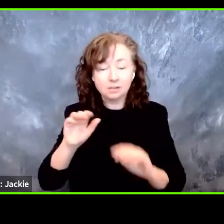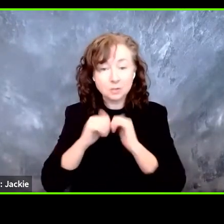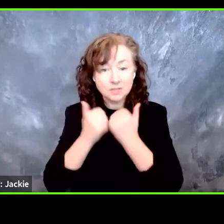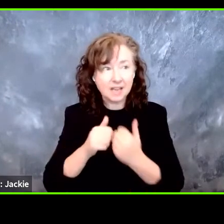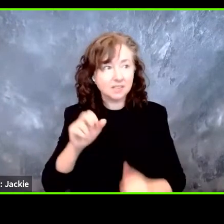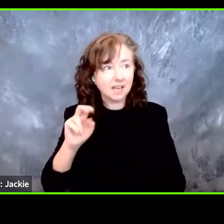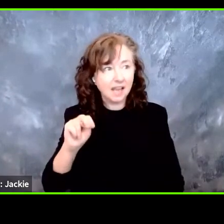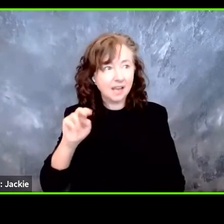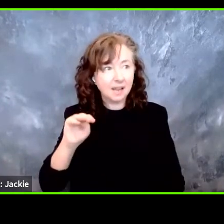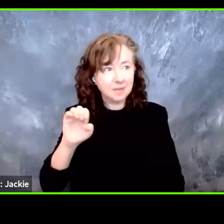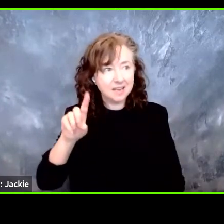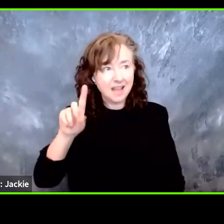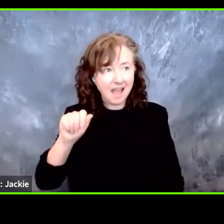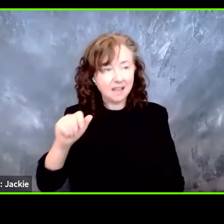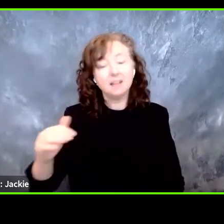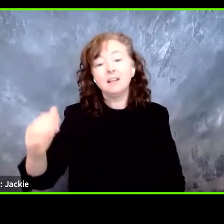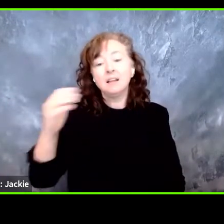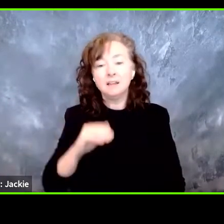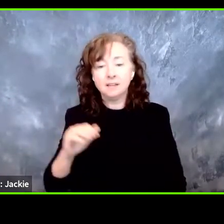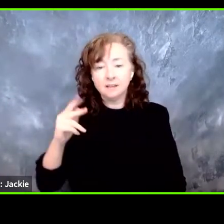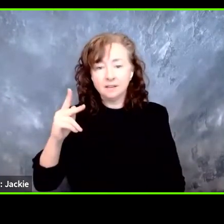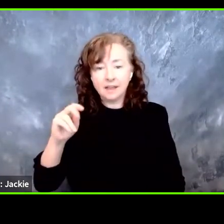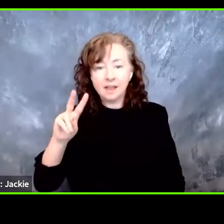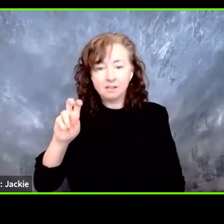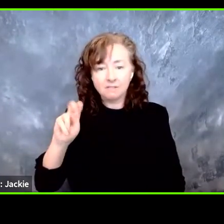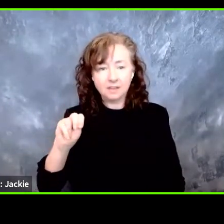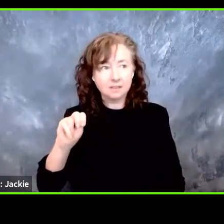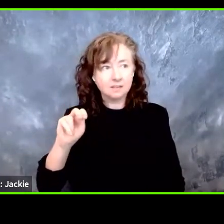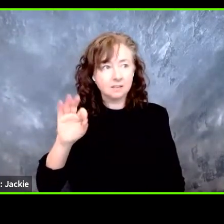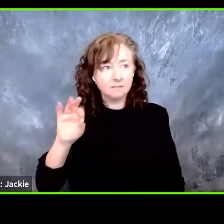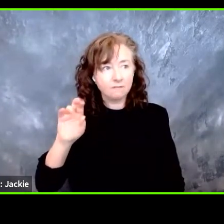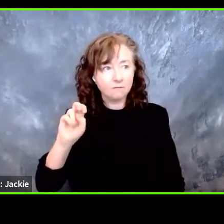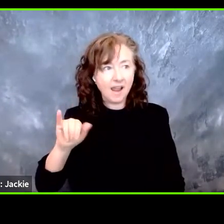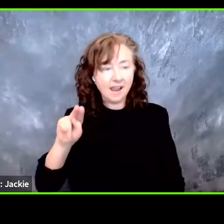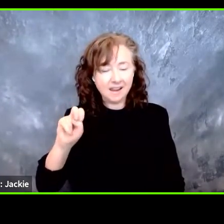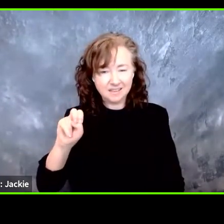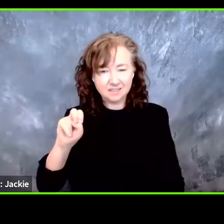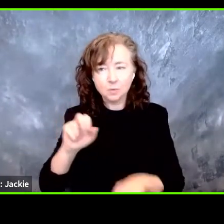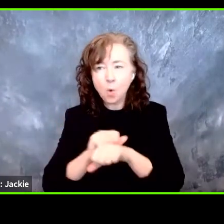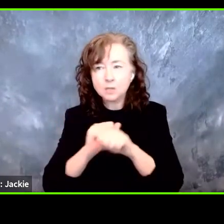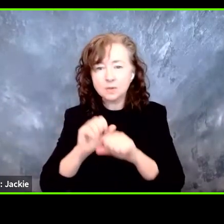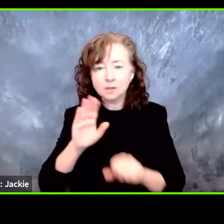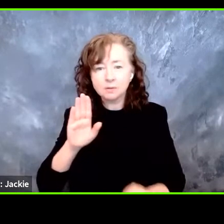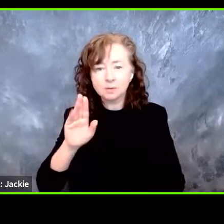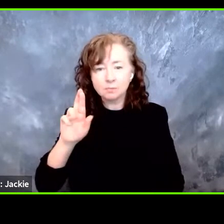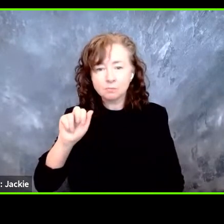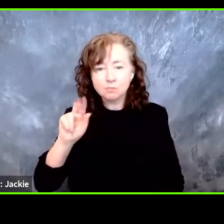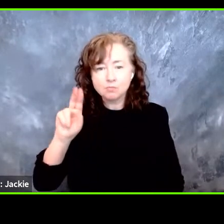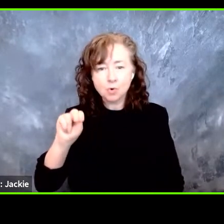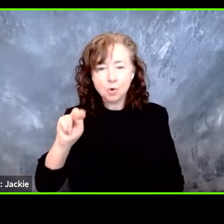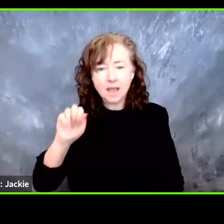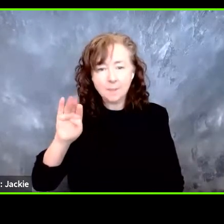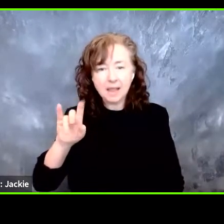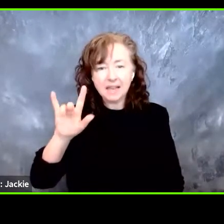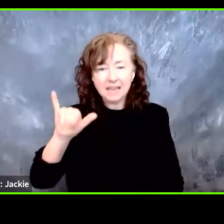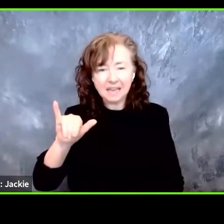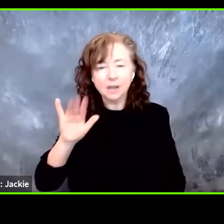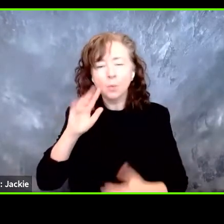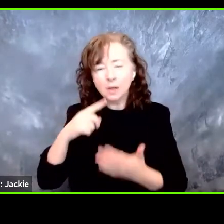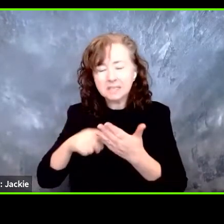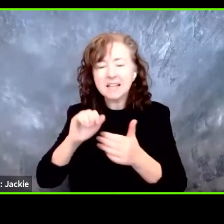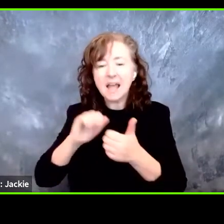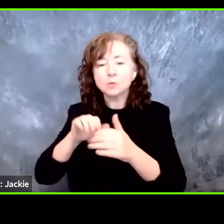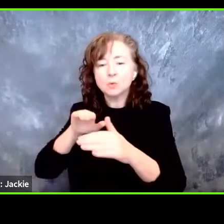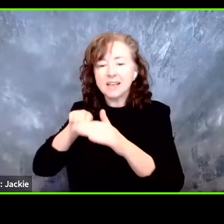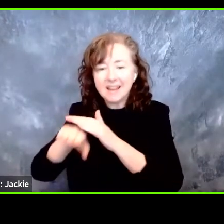of Braun Mobility, who will cover access solutions for entering and exiting the vehicles. After that,